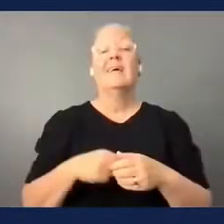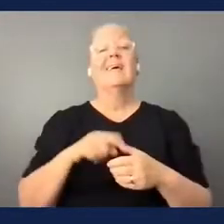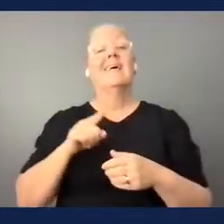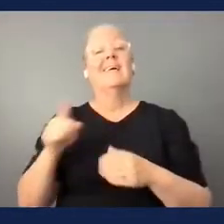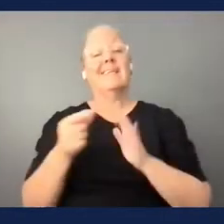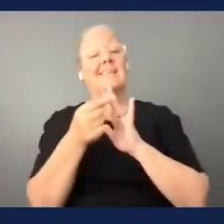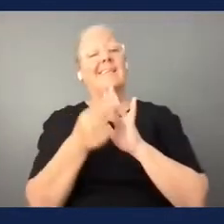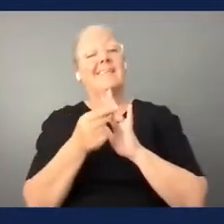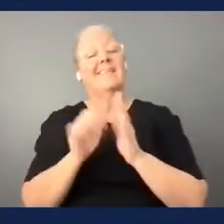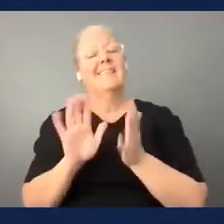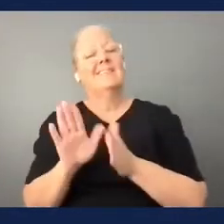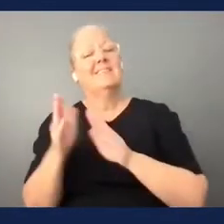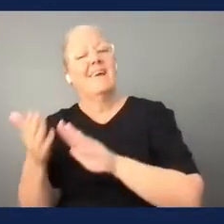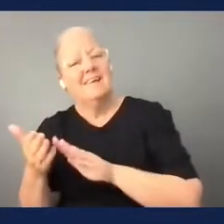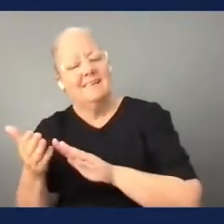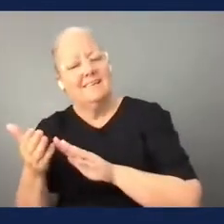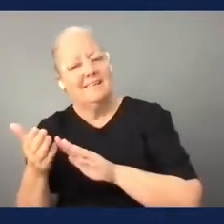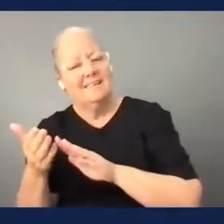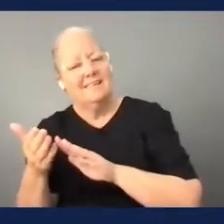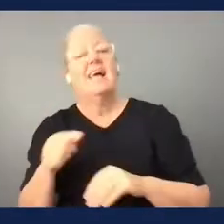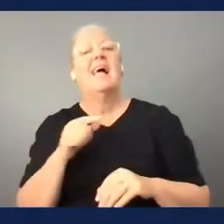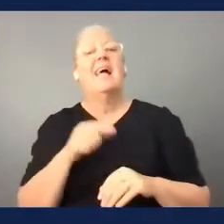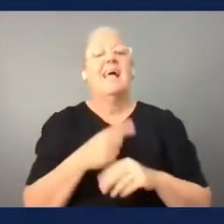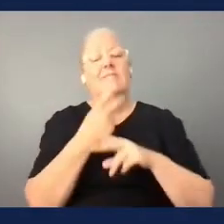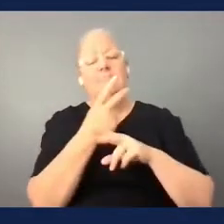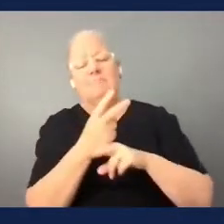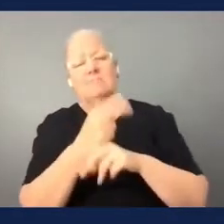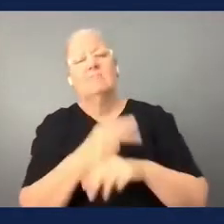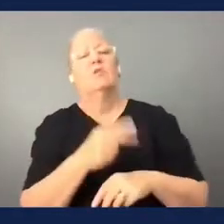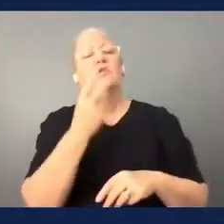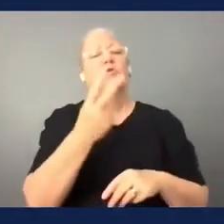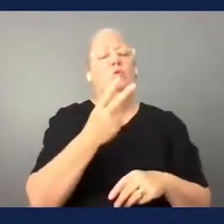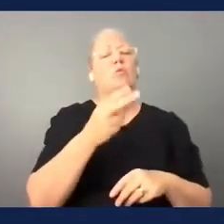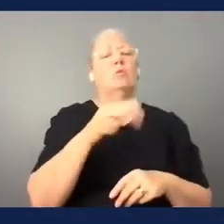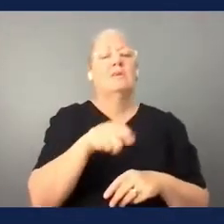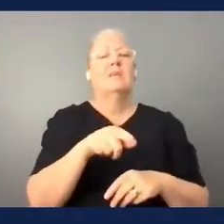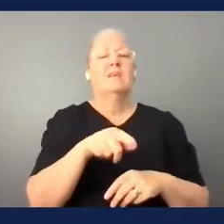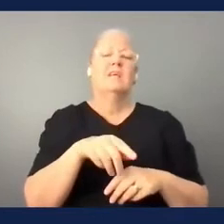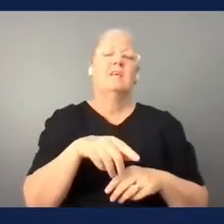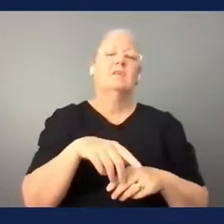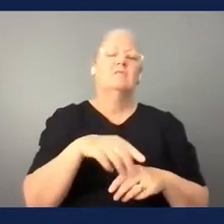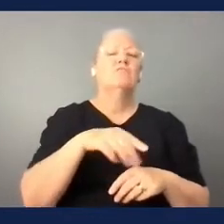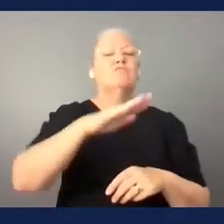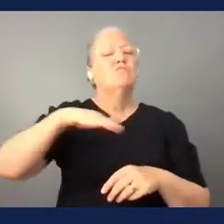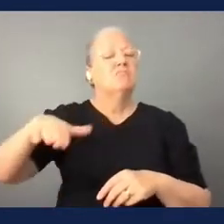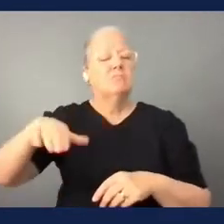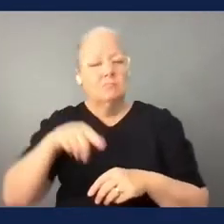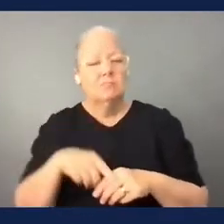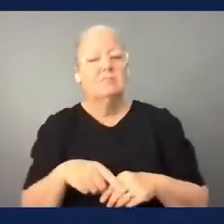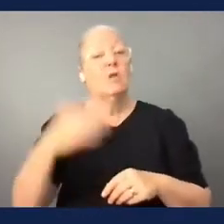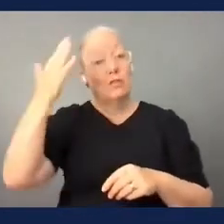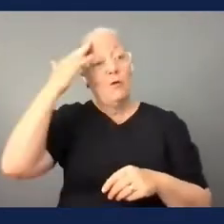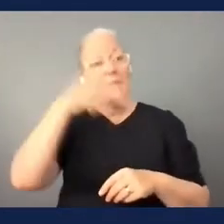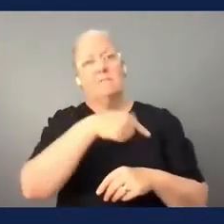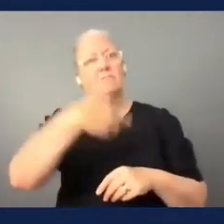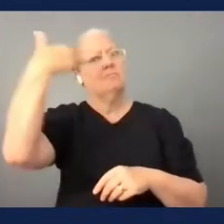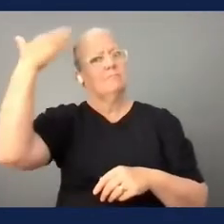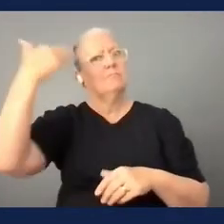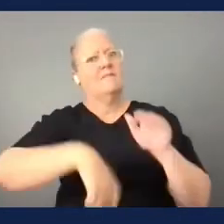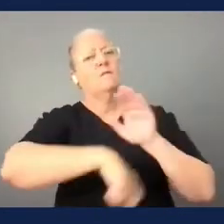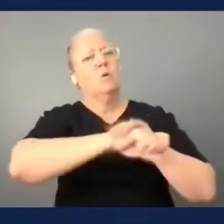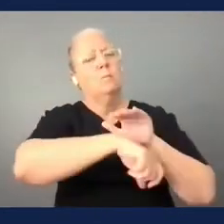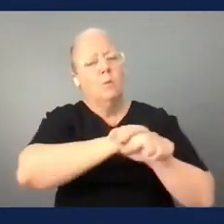cared for by his two teenage daughters they knew he had been a footballer previously but they believed he only played football in